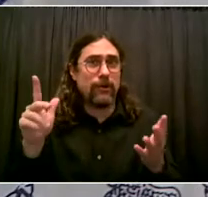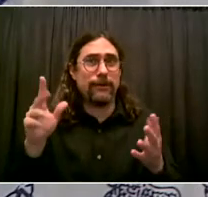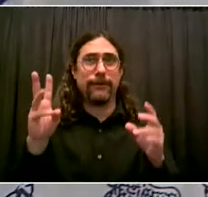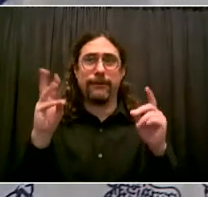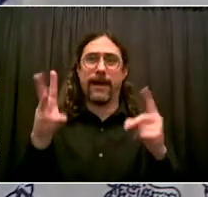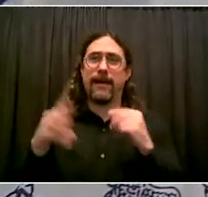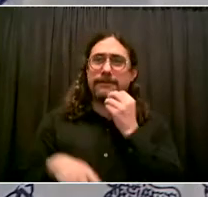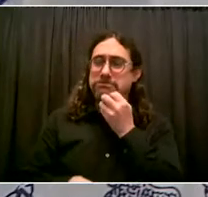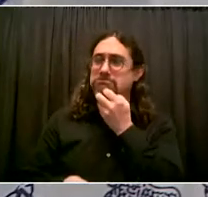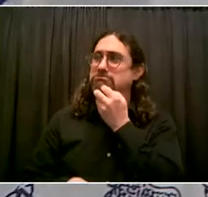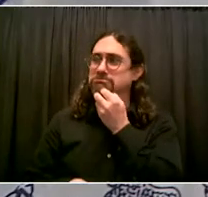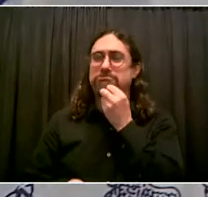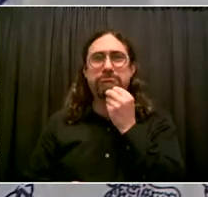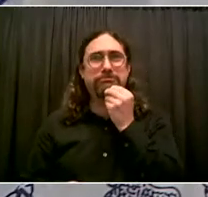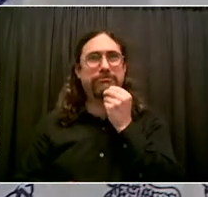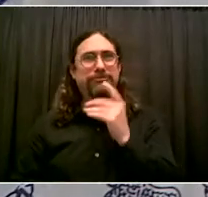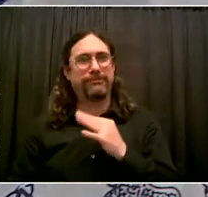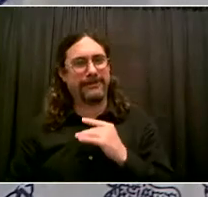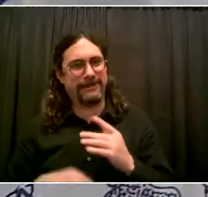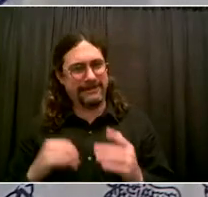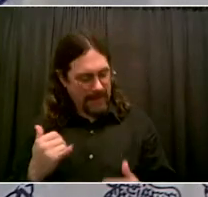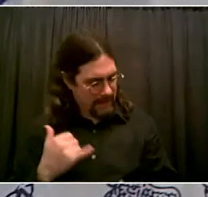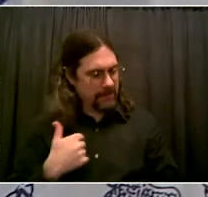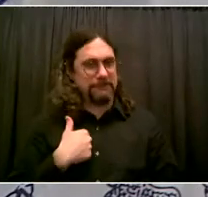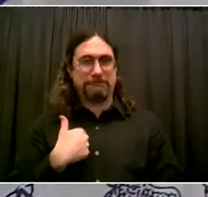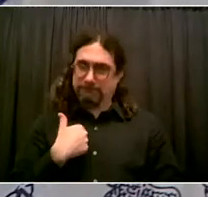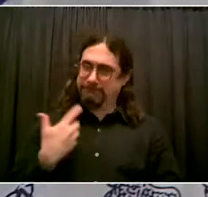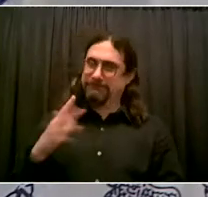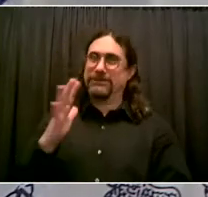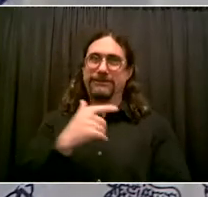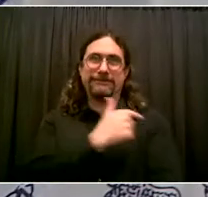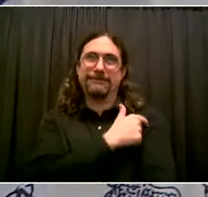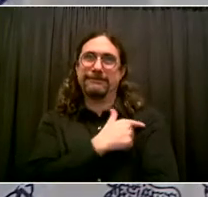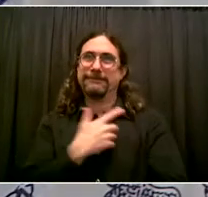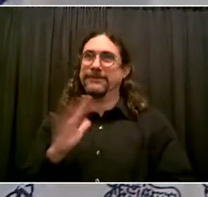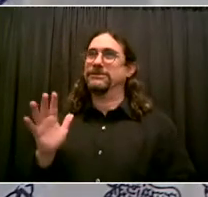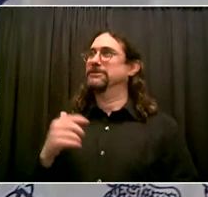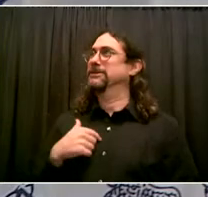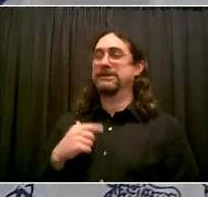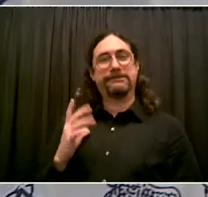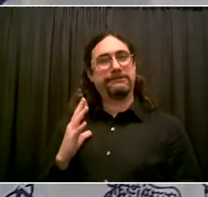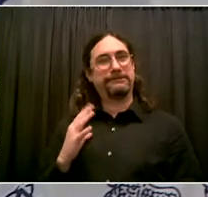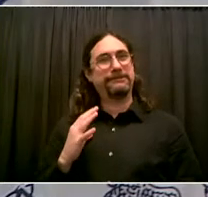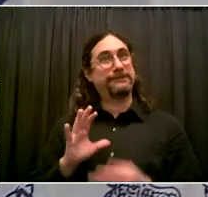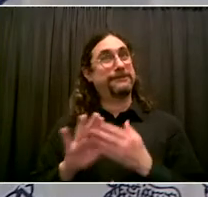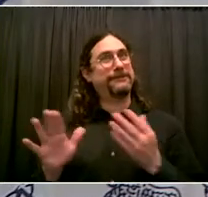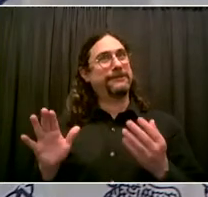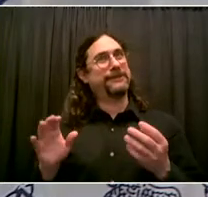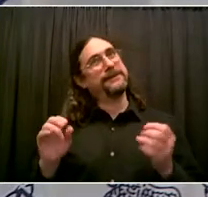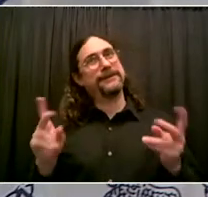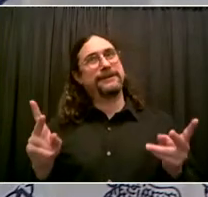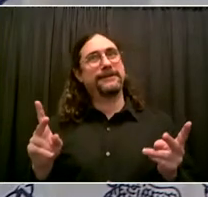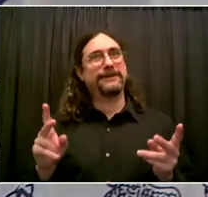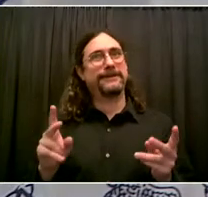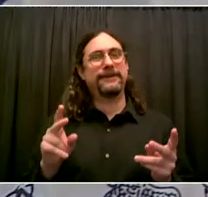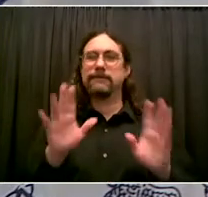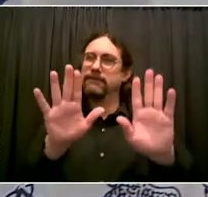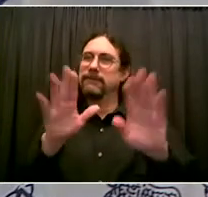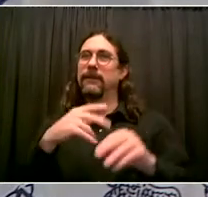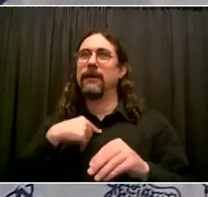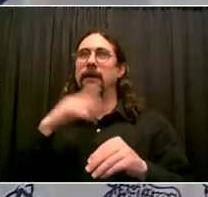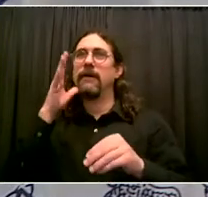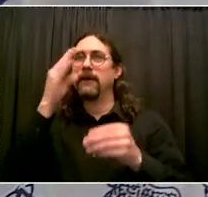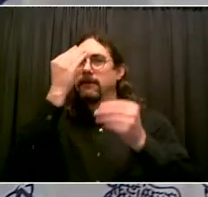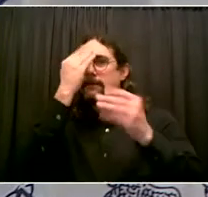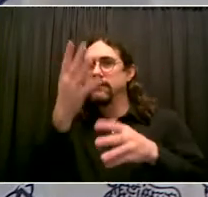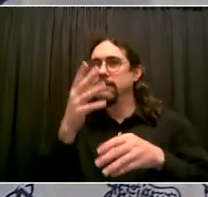second, then it's over. And we will report on the next 24 hours. Very normal. People have a little bit of reaction for the first 24 hours, as with a